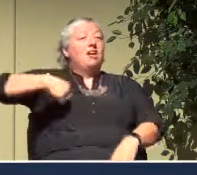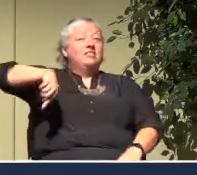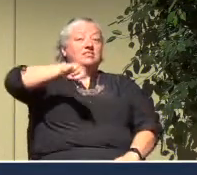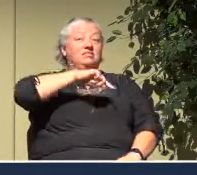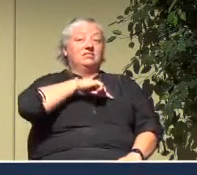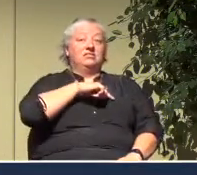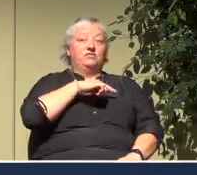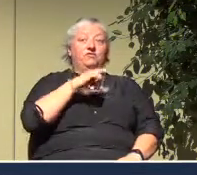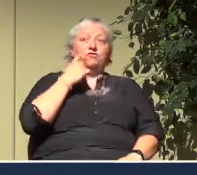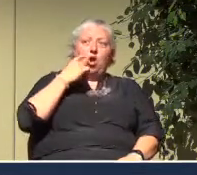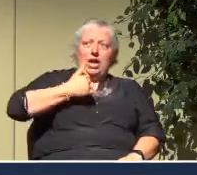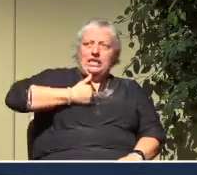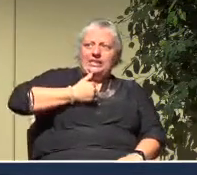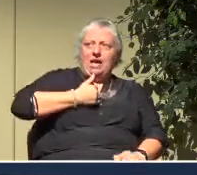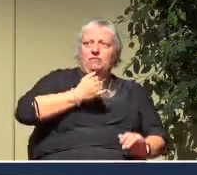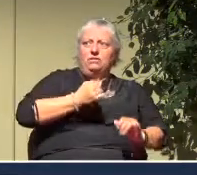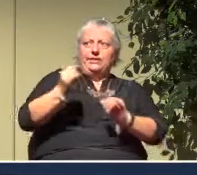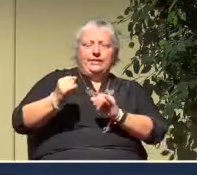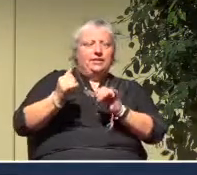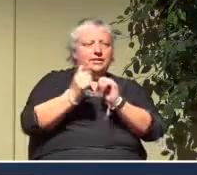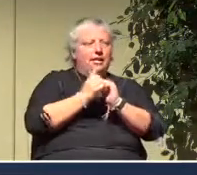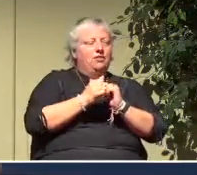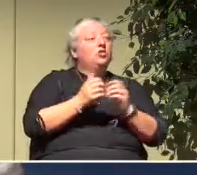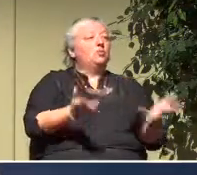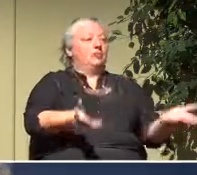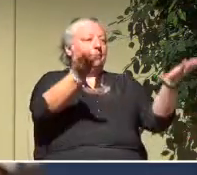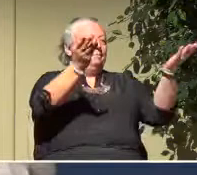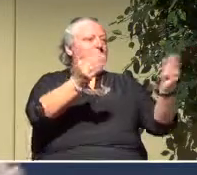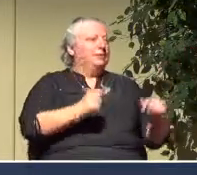ourselves. For worship. So let's stand.